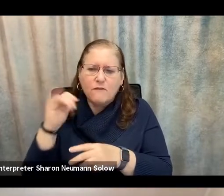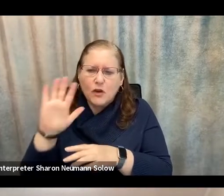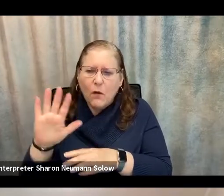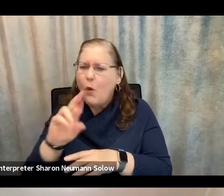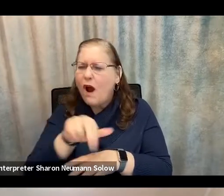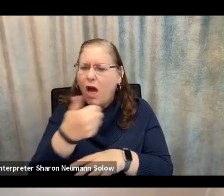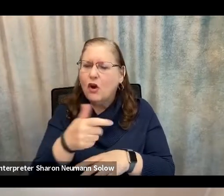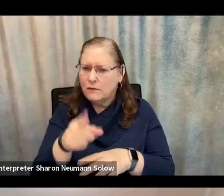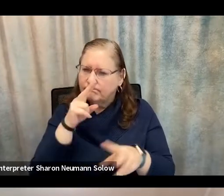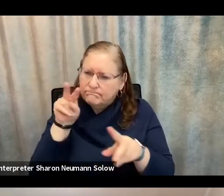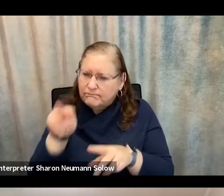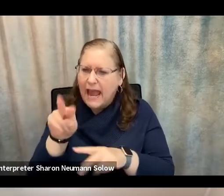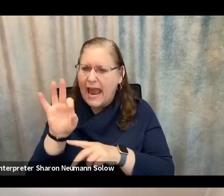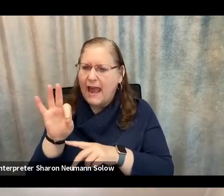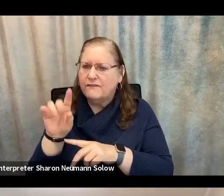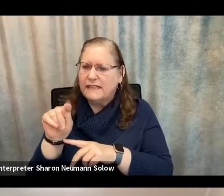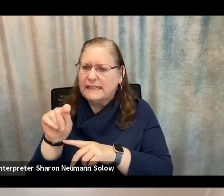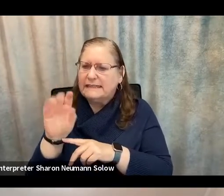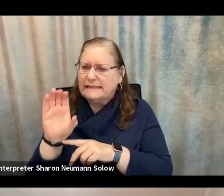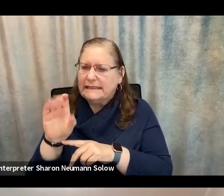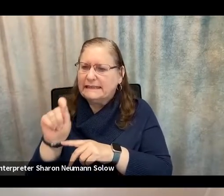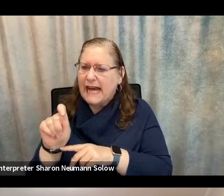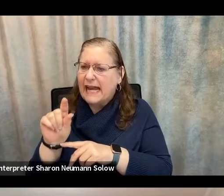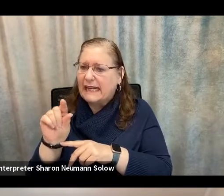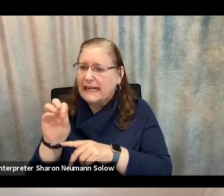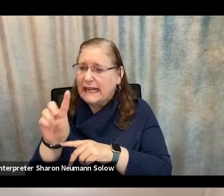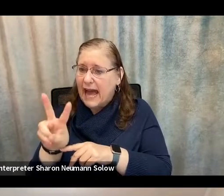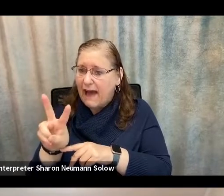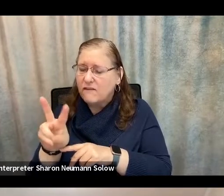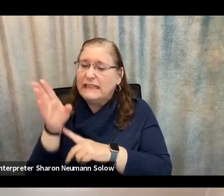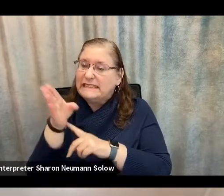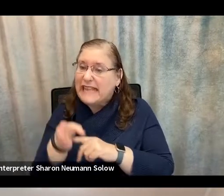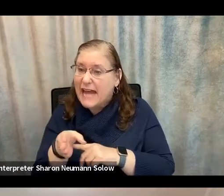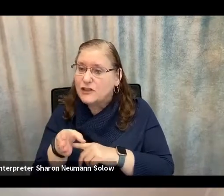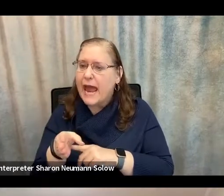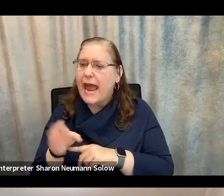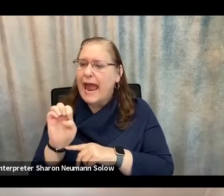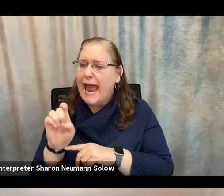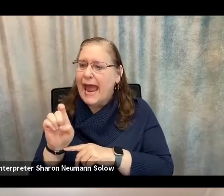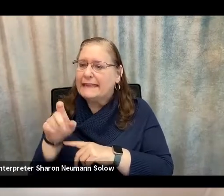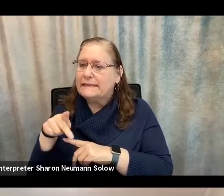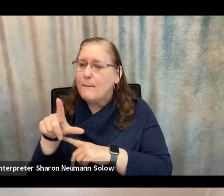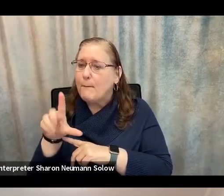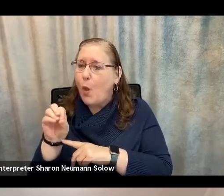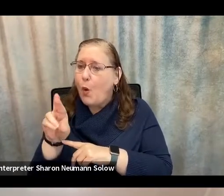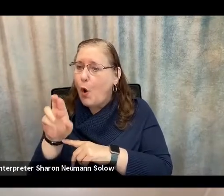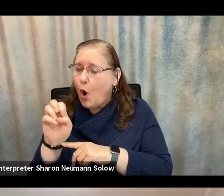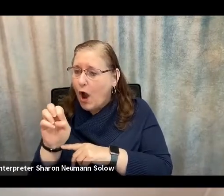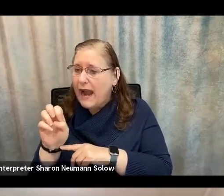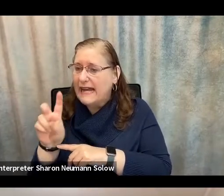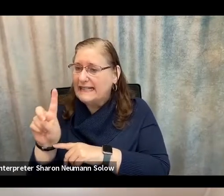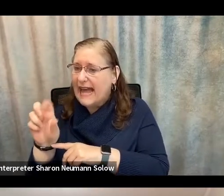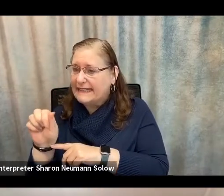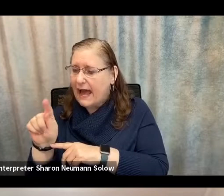.gov slash explore data. We have some incredible tools there that give you some real